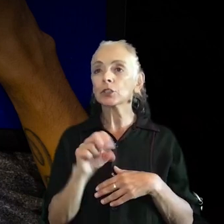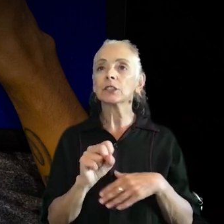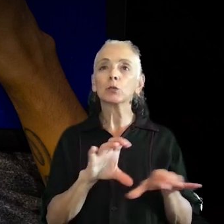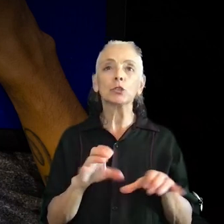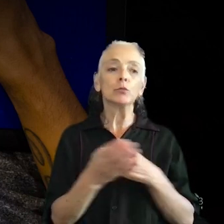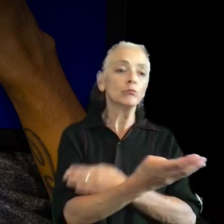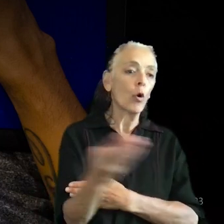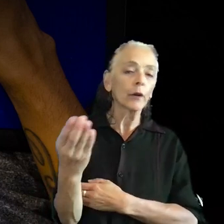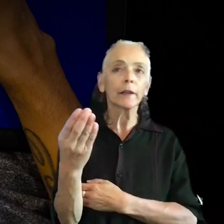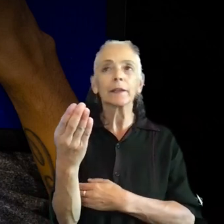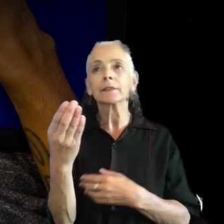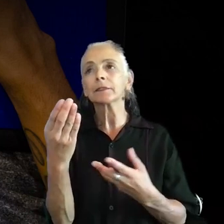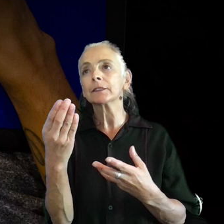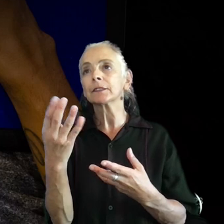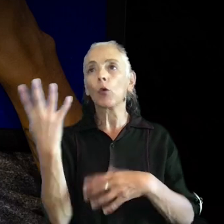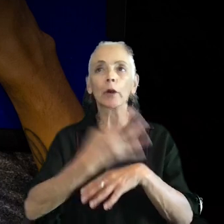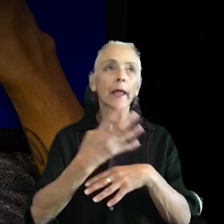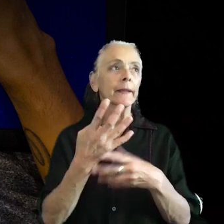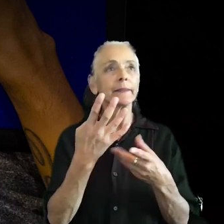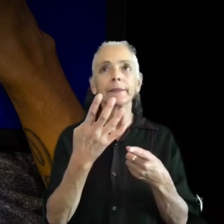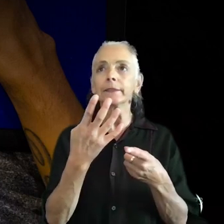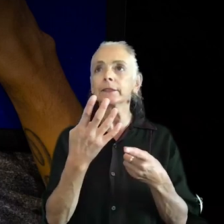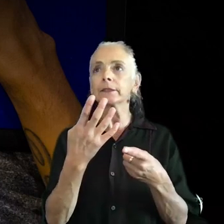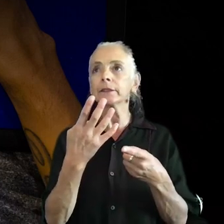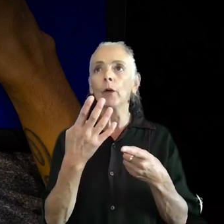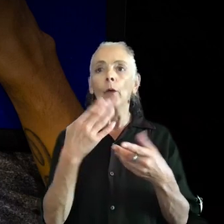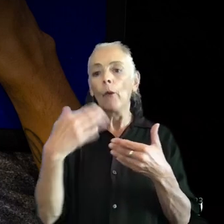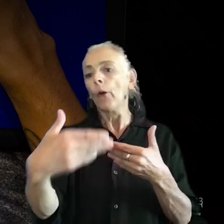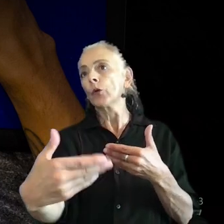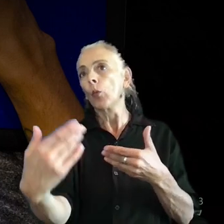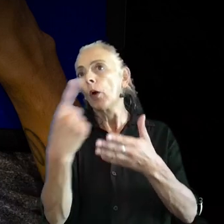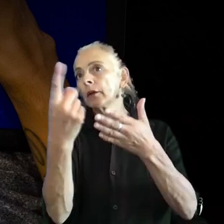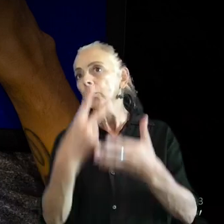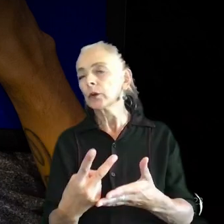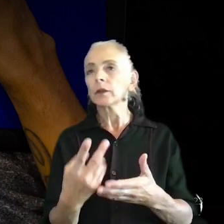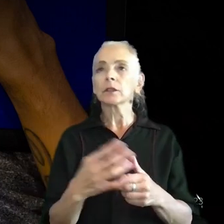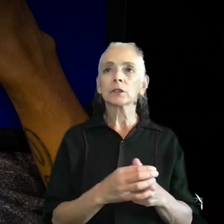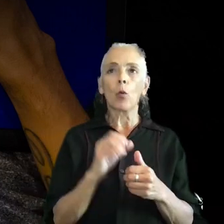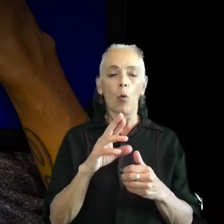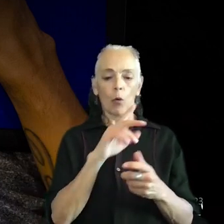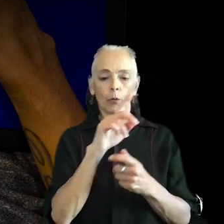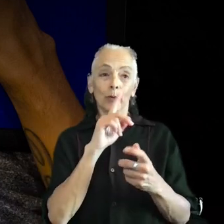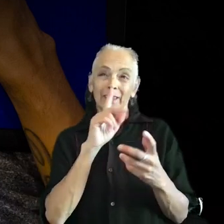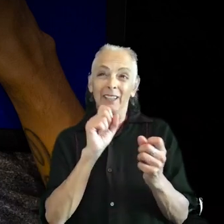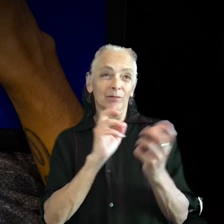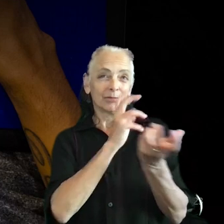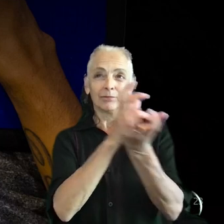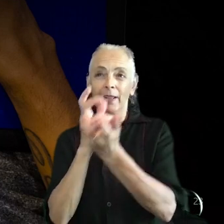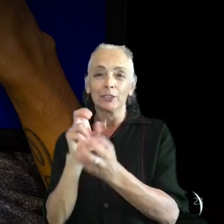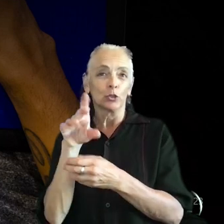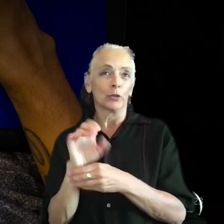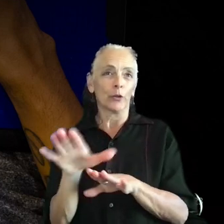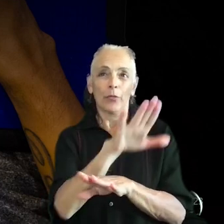two weeks. We can often tailor the exact format and structure to the studio's needs and their